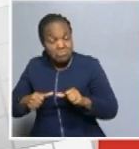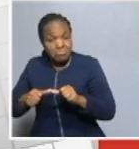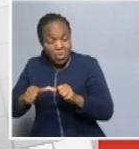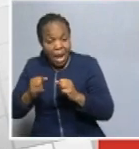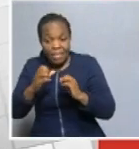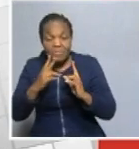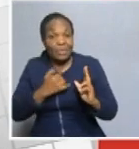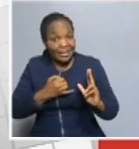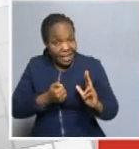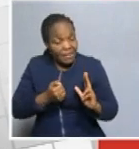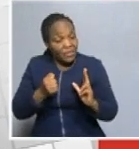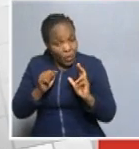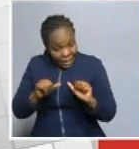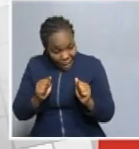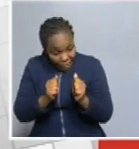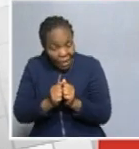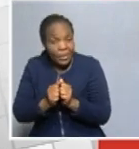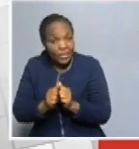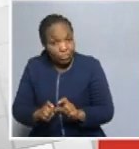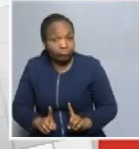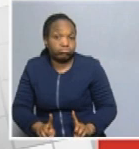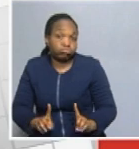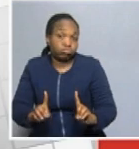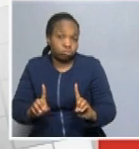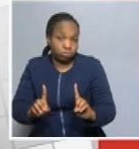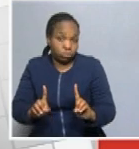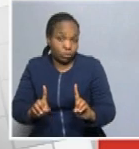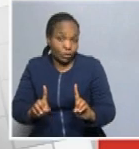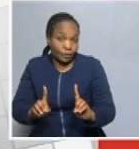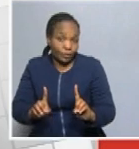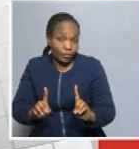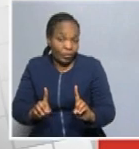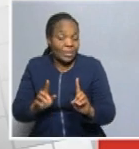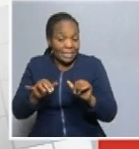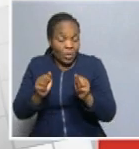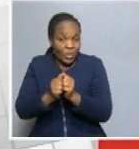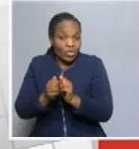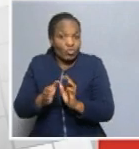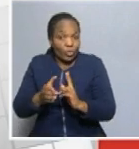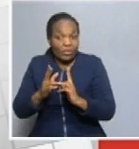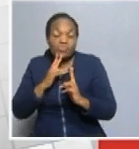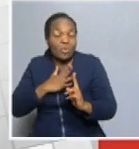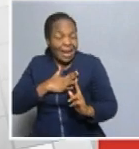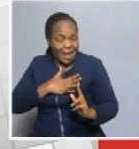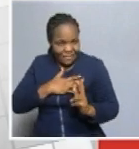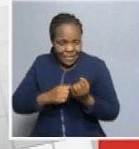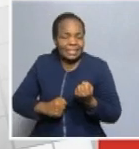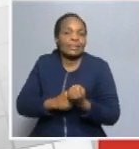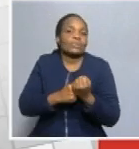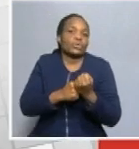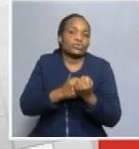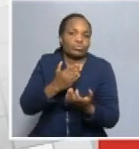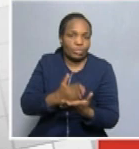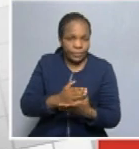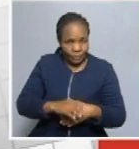appreciate that we are still surrounded by people that love us and that want to support us. And we can